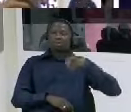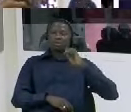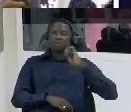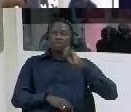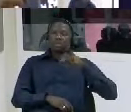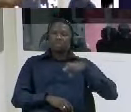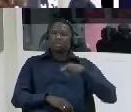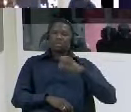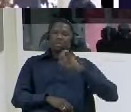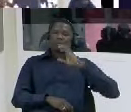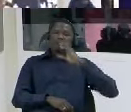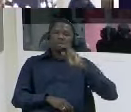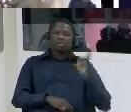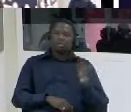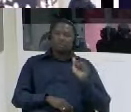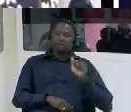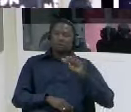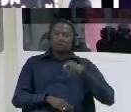musajami said they should charge me